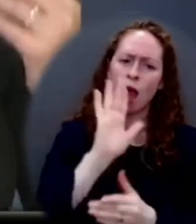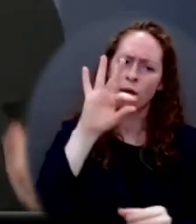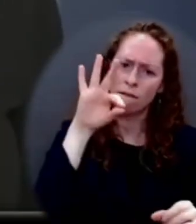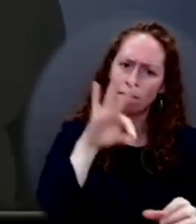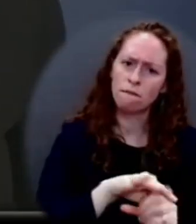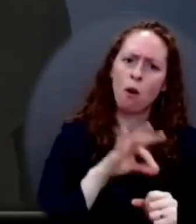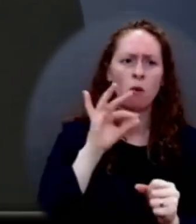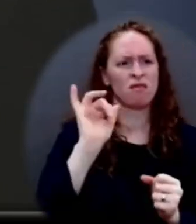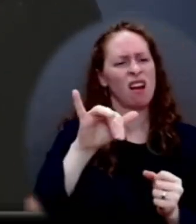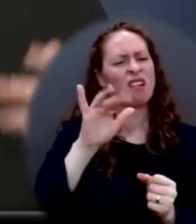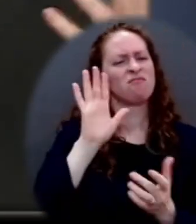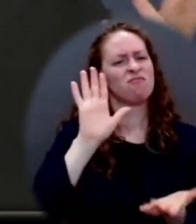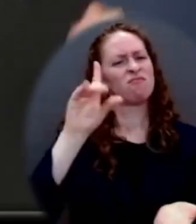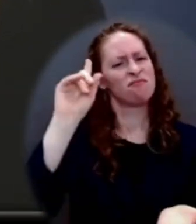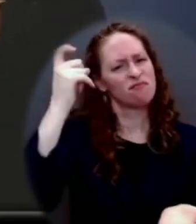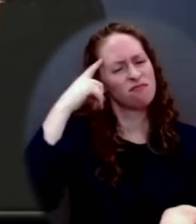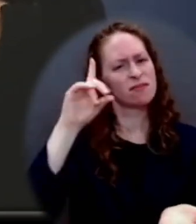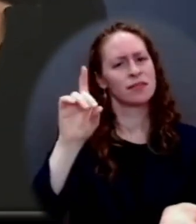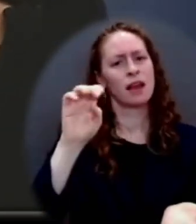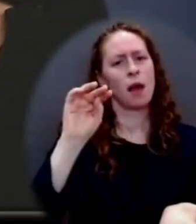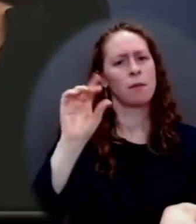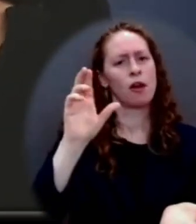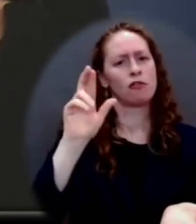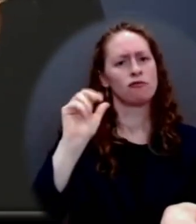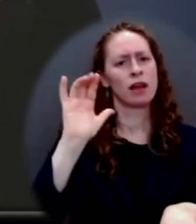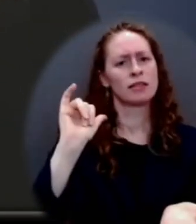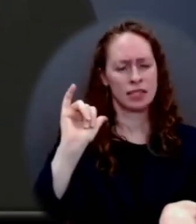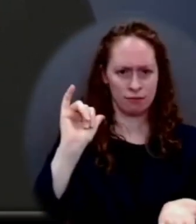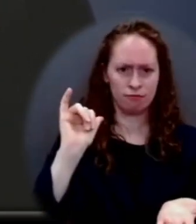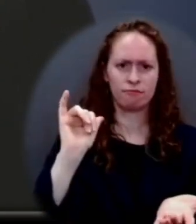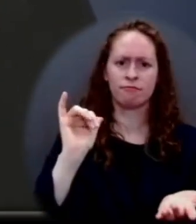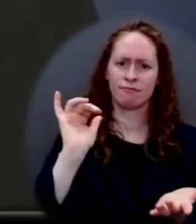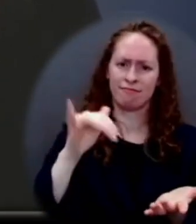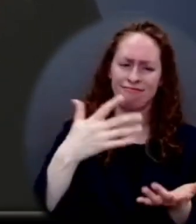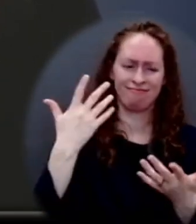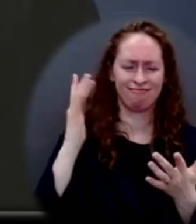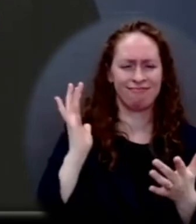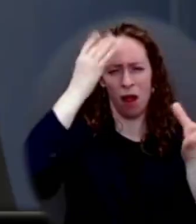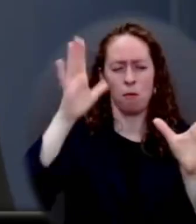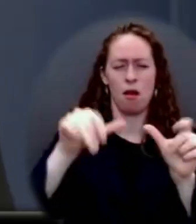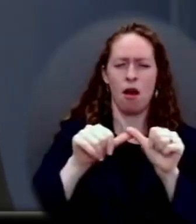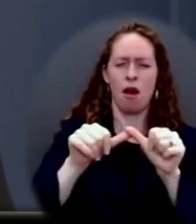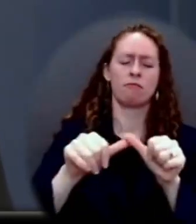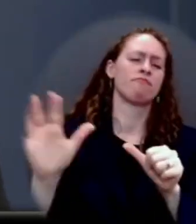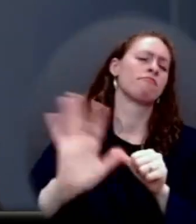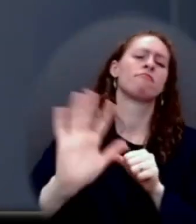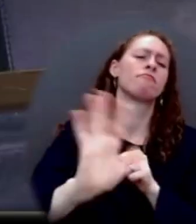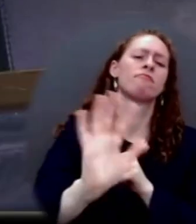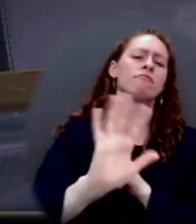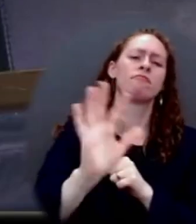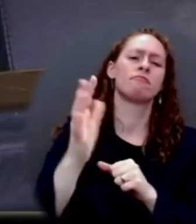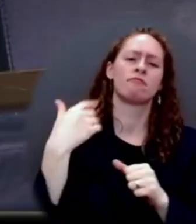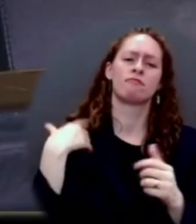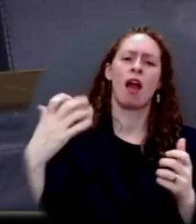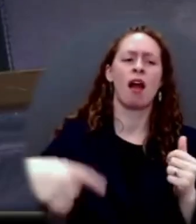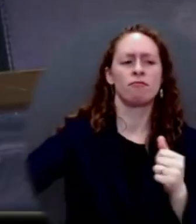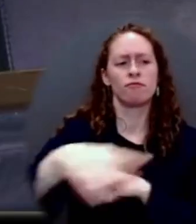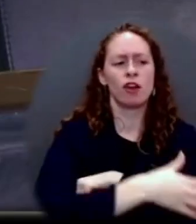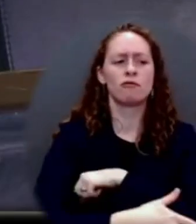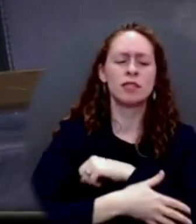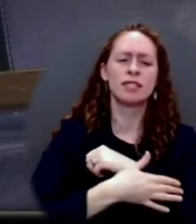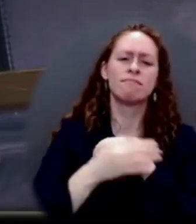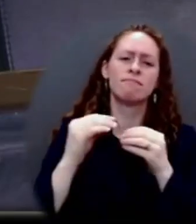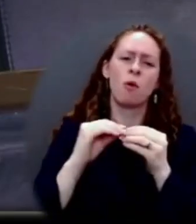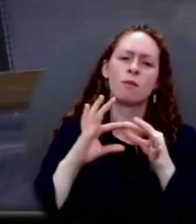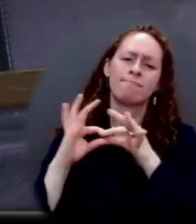movement and grassroots movement of the public to have their voices heard. Since the president didn't take questions